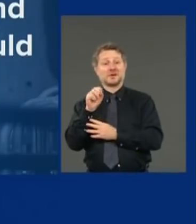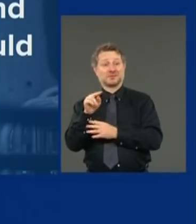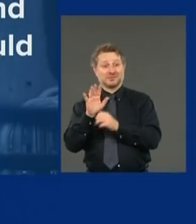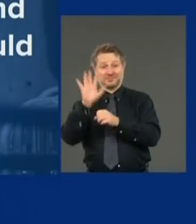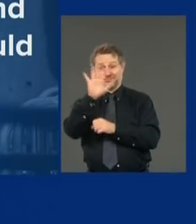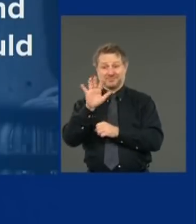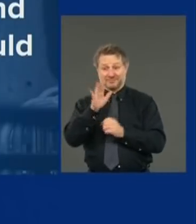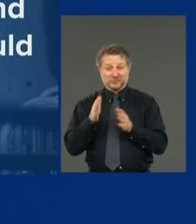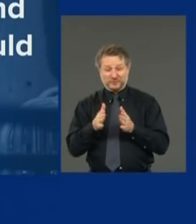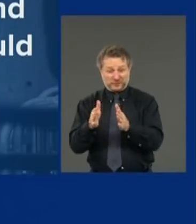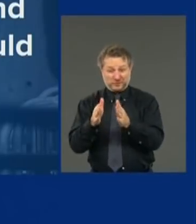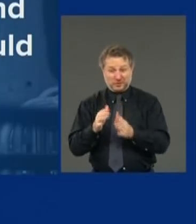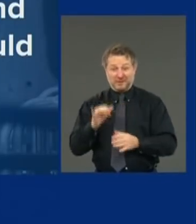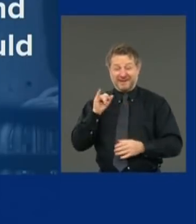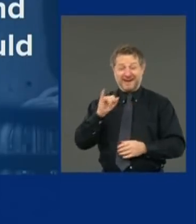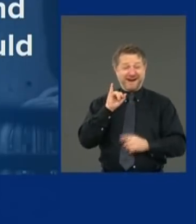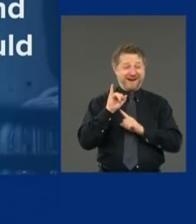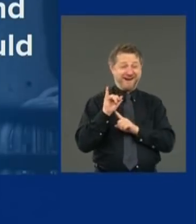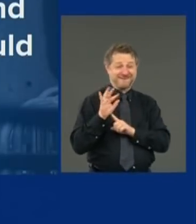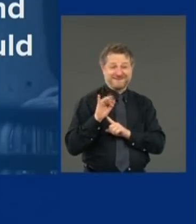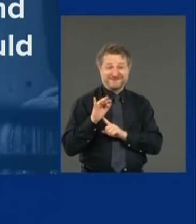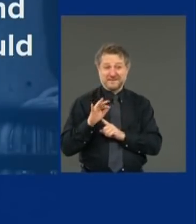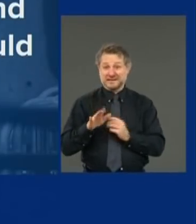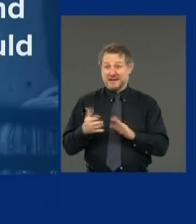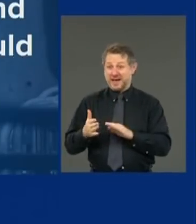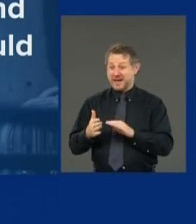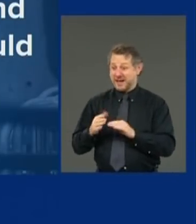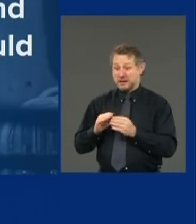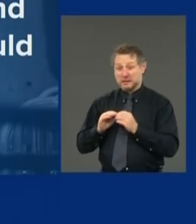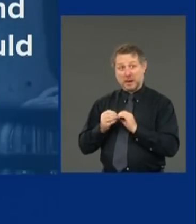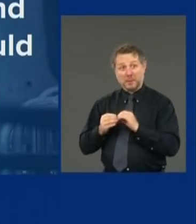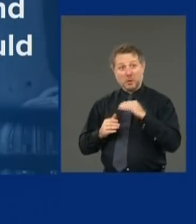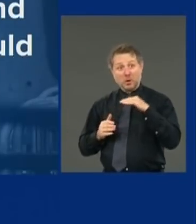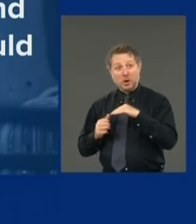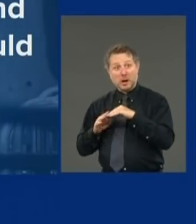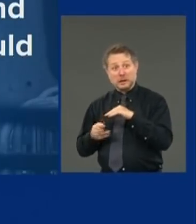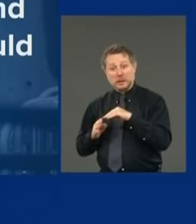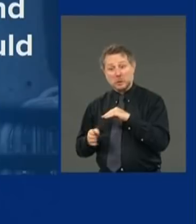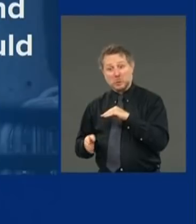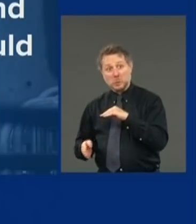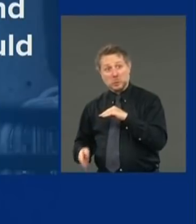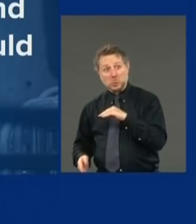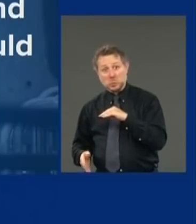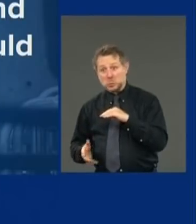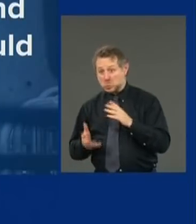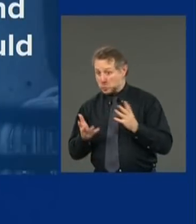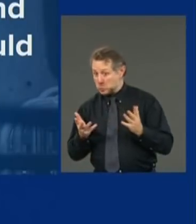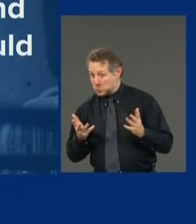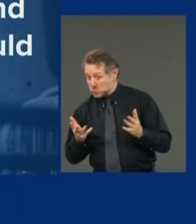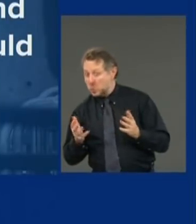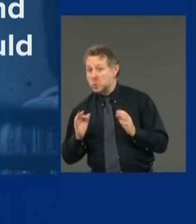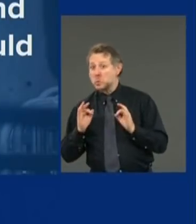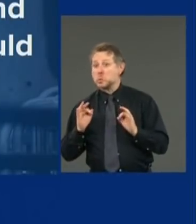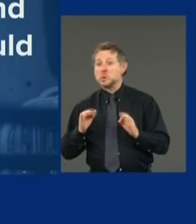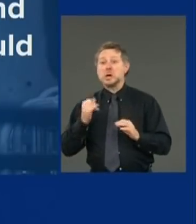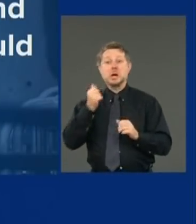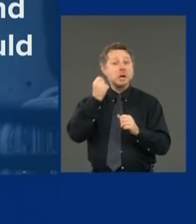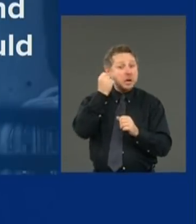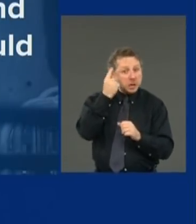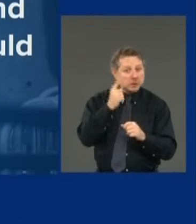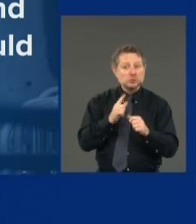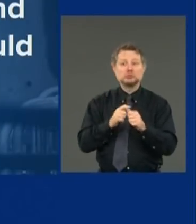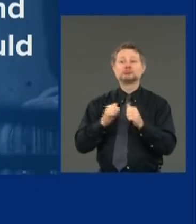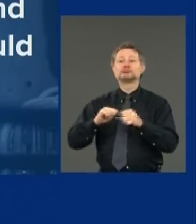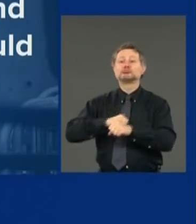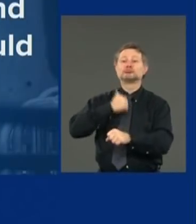the number of deaths continues to decline the way it has and they get their tracing